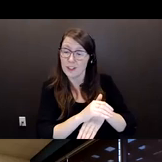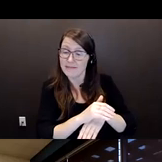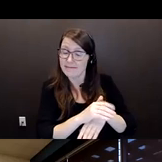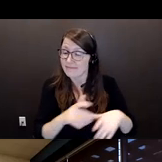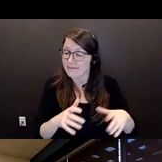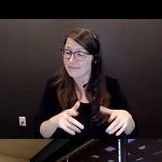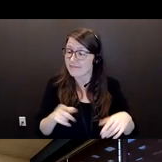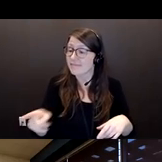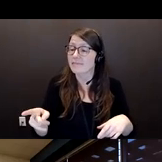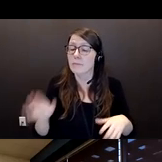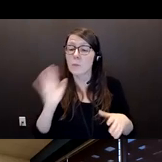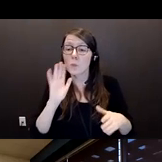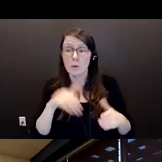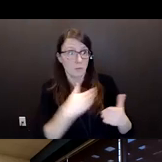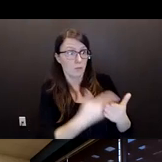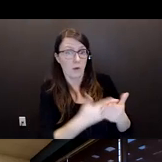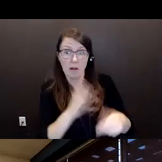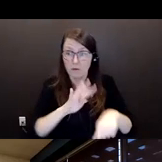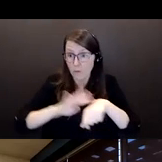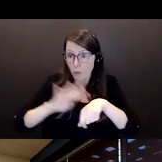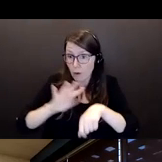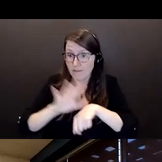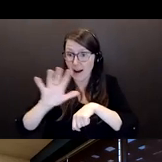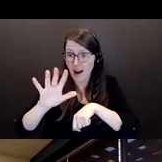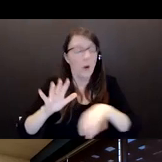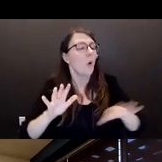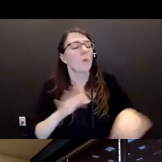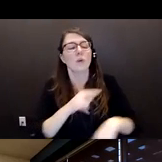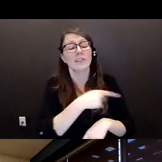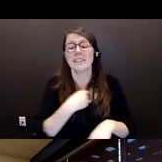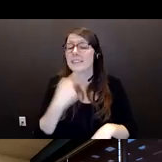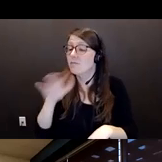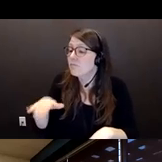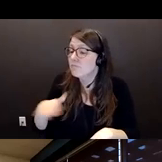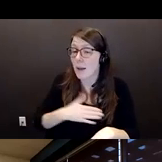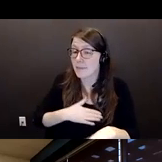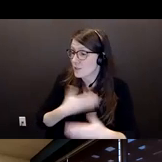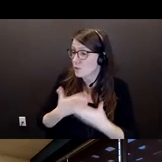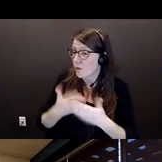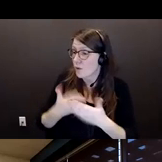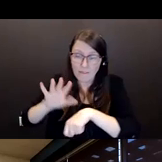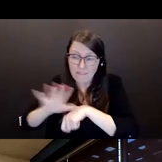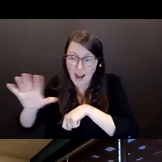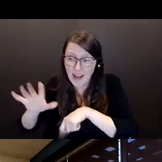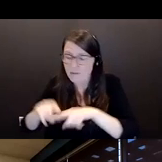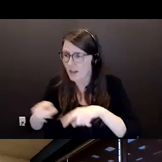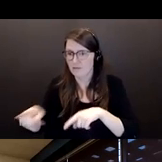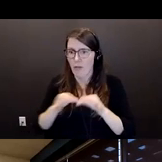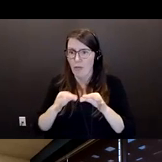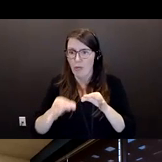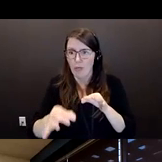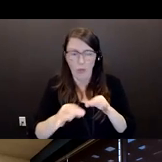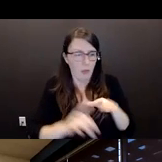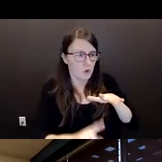around four or five, and he would show up at her house at eight or nine at night. By then she had been up all day done whatever